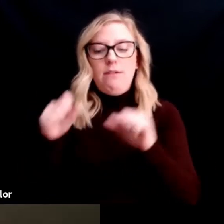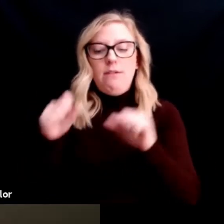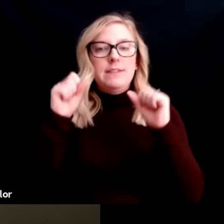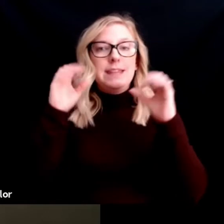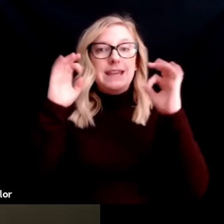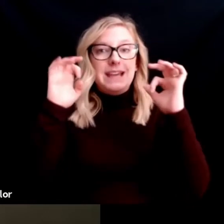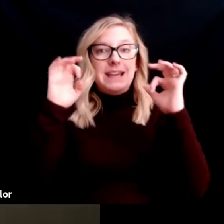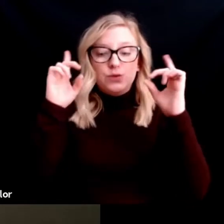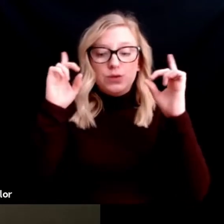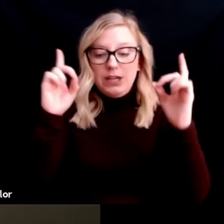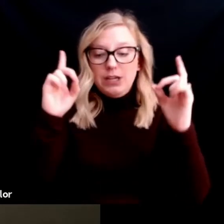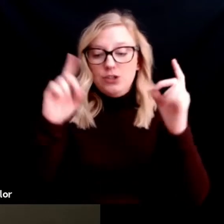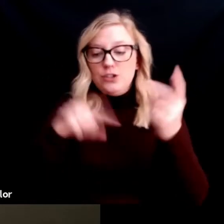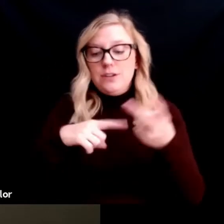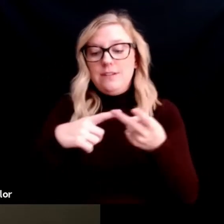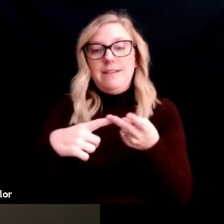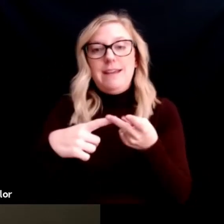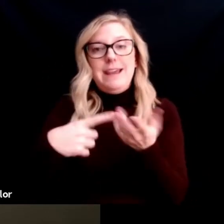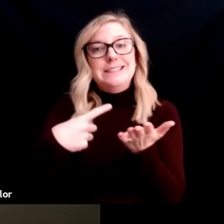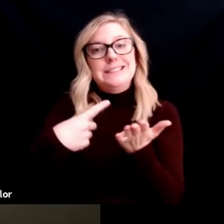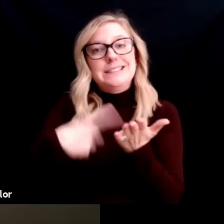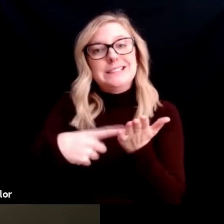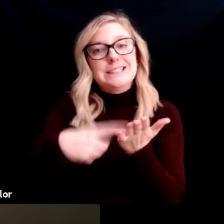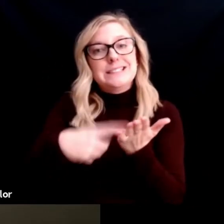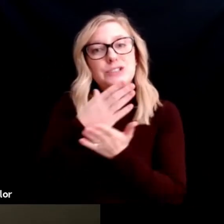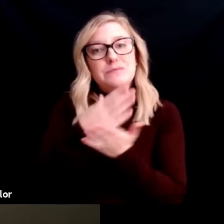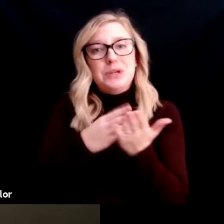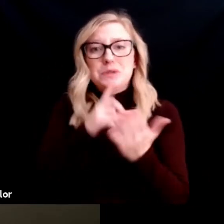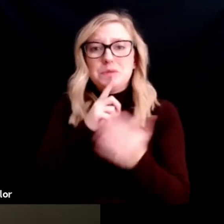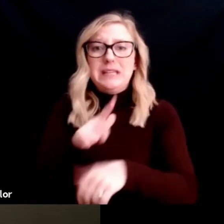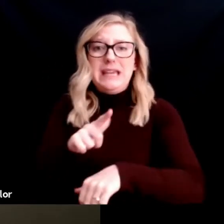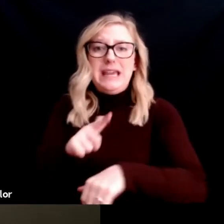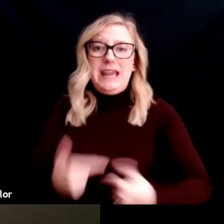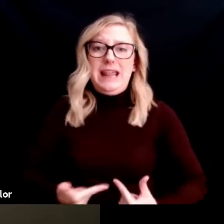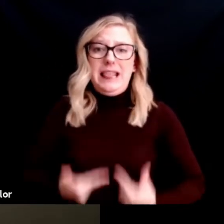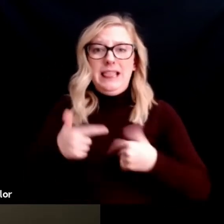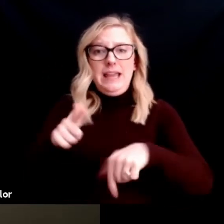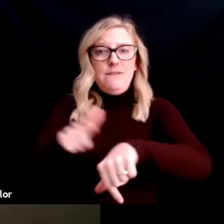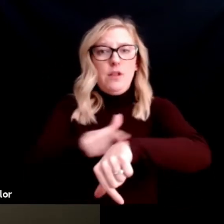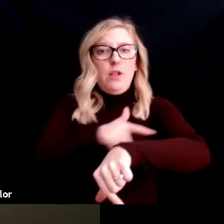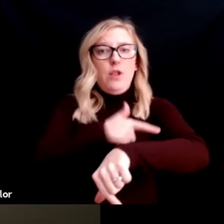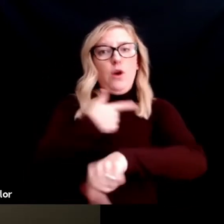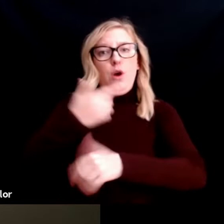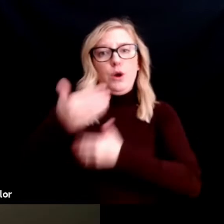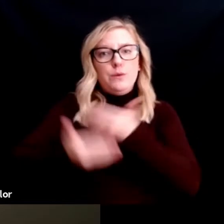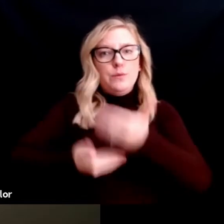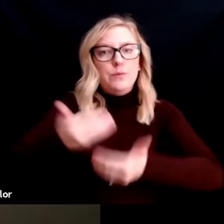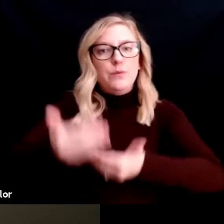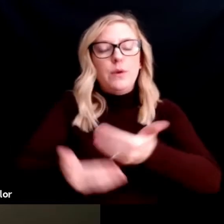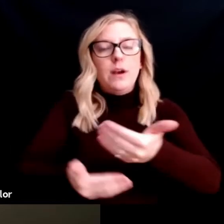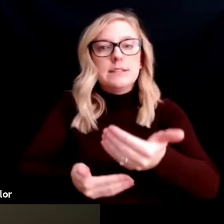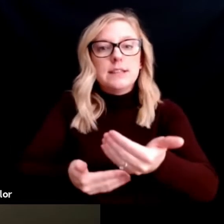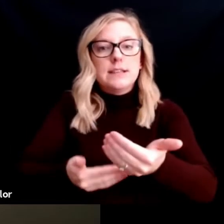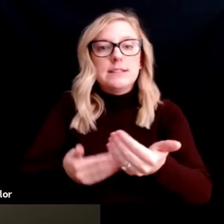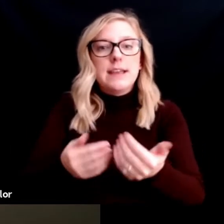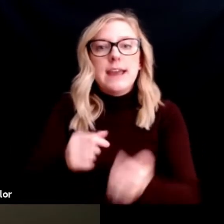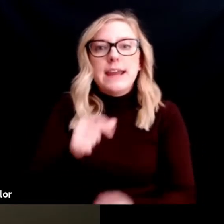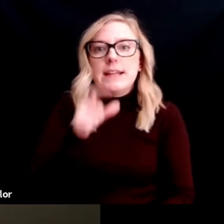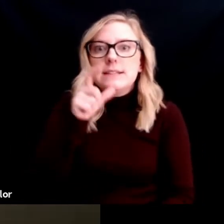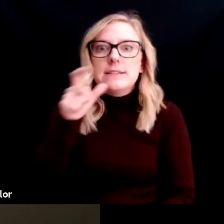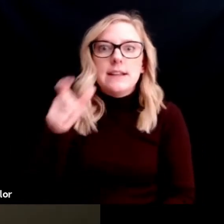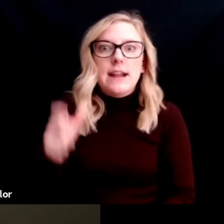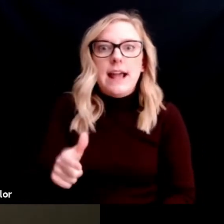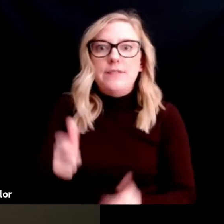truly a lifelong process, and it doesn't even have to be big, very intentional moments. Even just